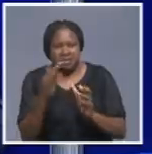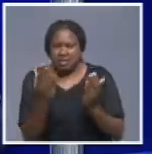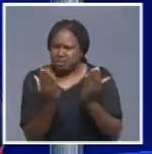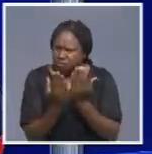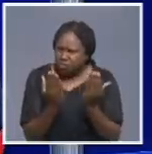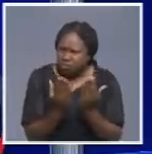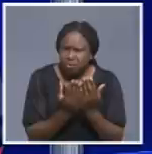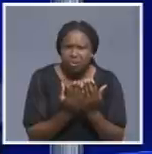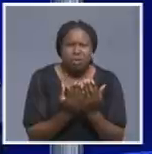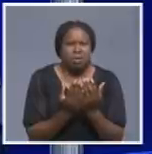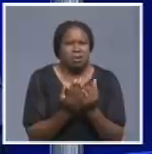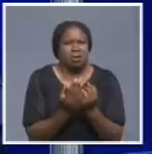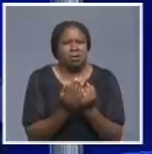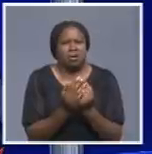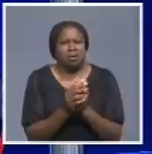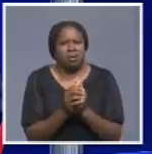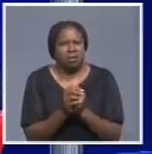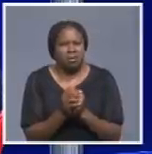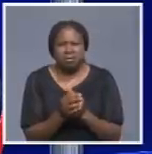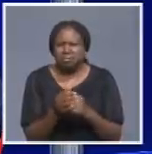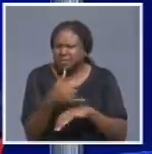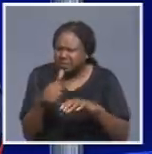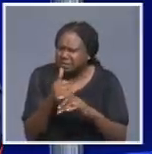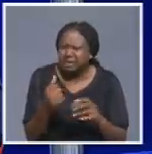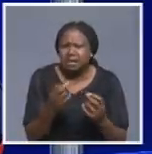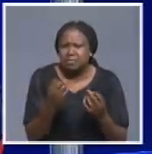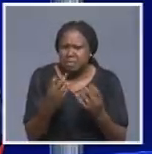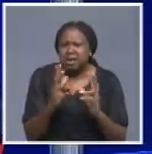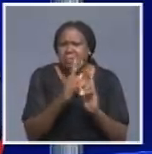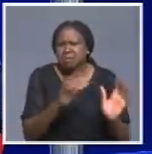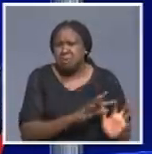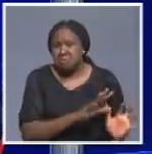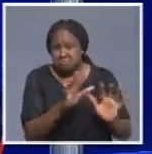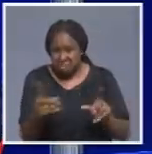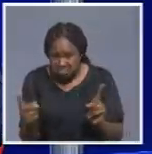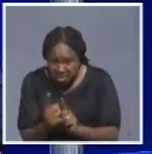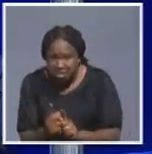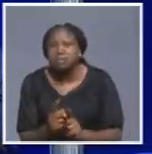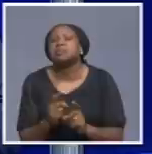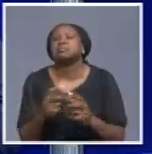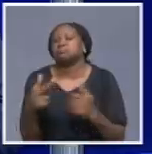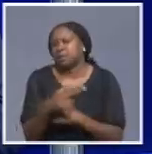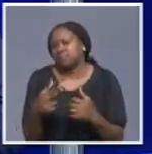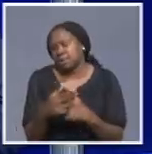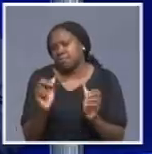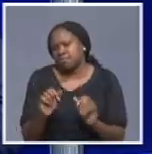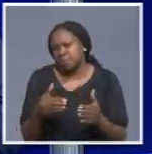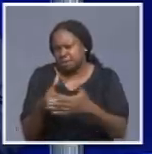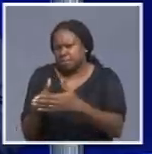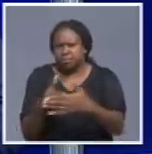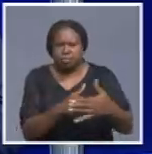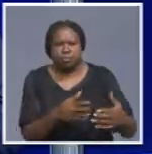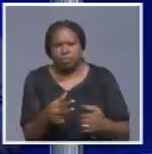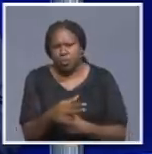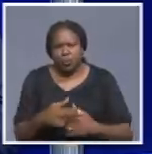school, whether it's a soccer match, whatever. So those one, the modalities will be worked out by the technical team.